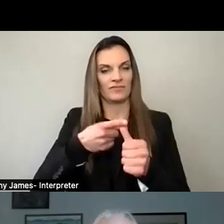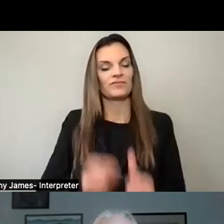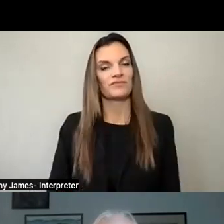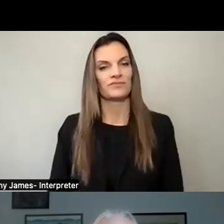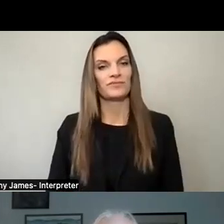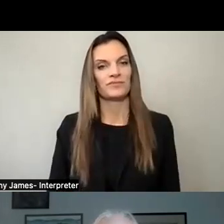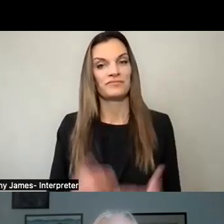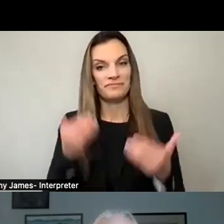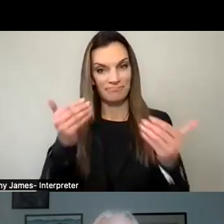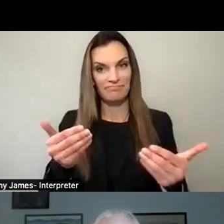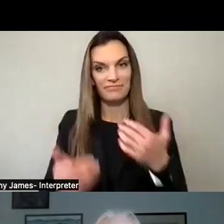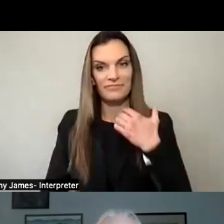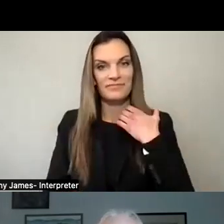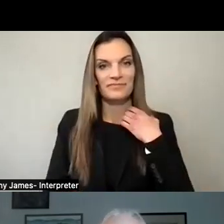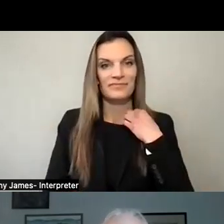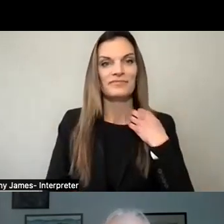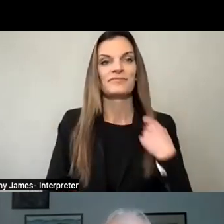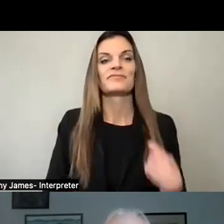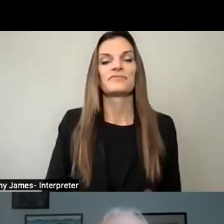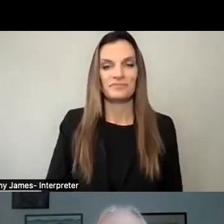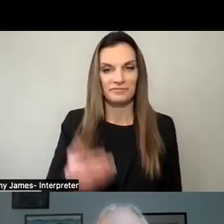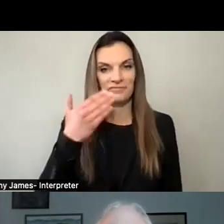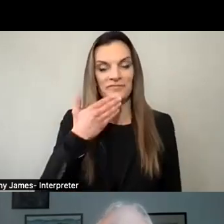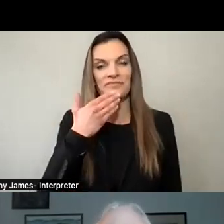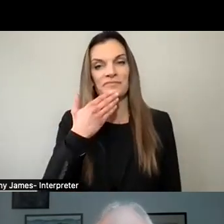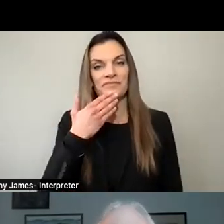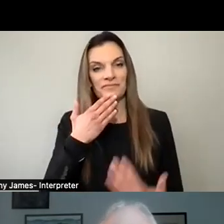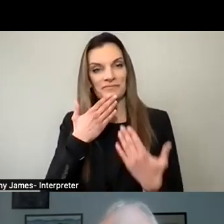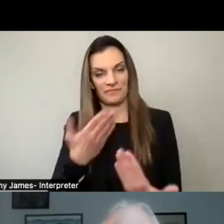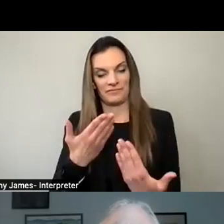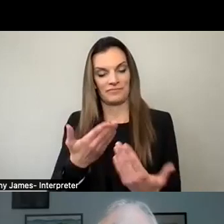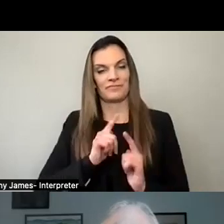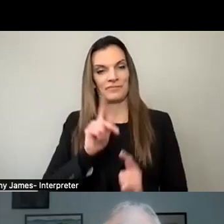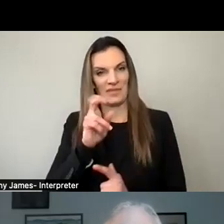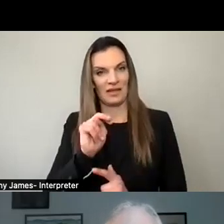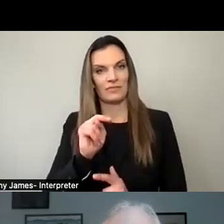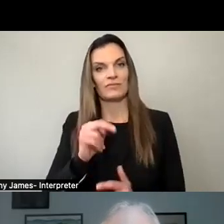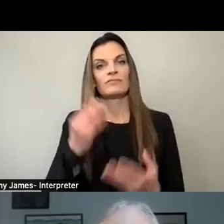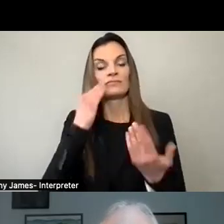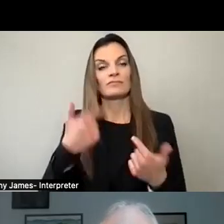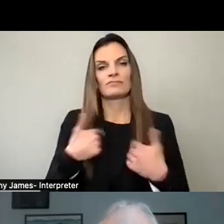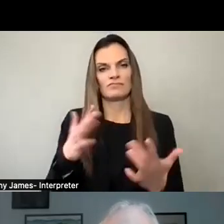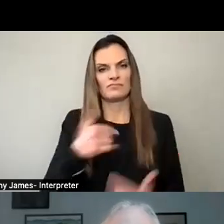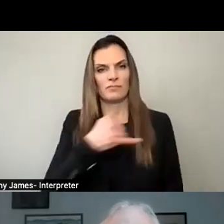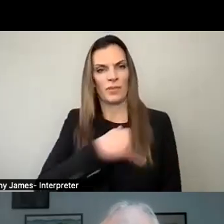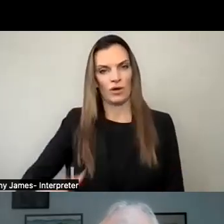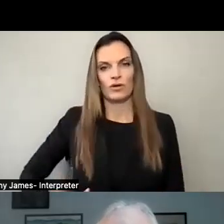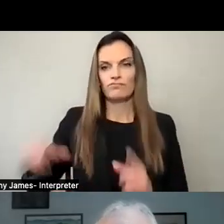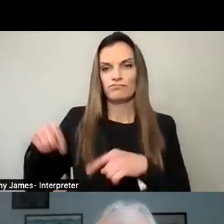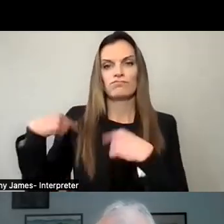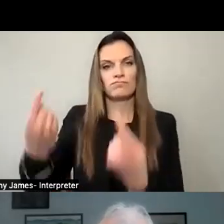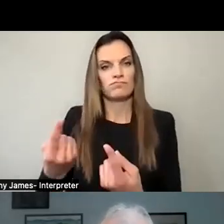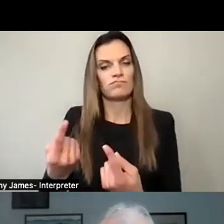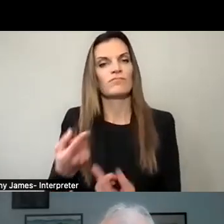Please start. Thank you. As your mayor, I can point to a strong record of making our village